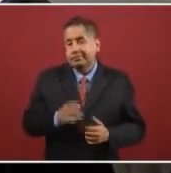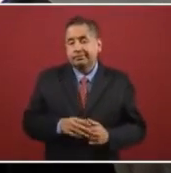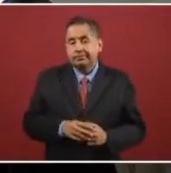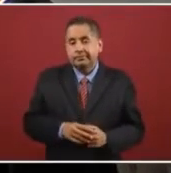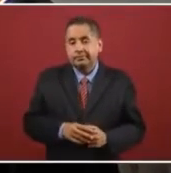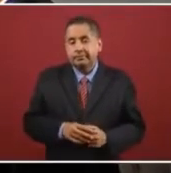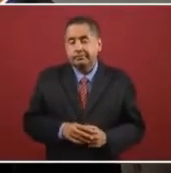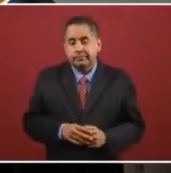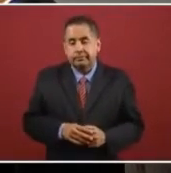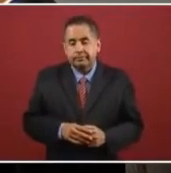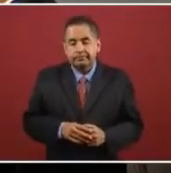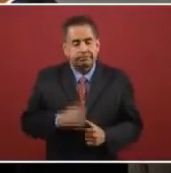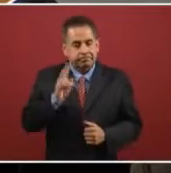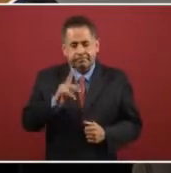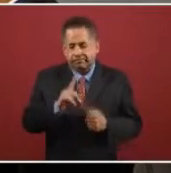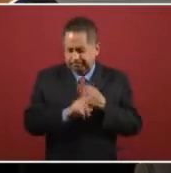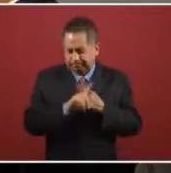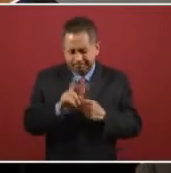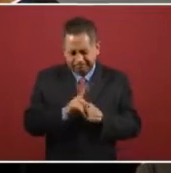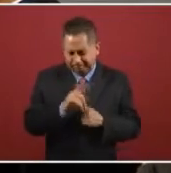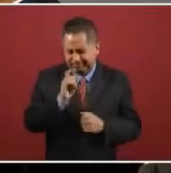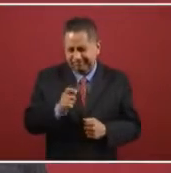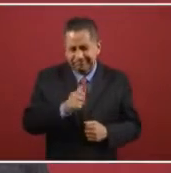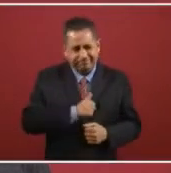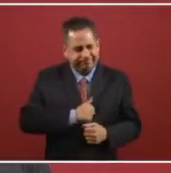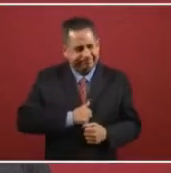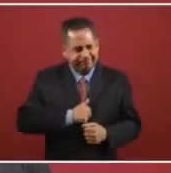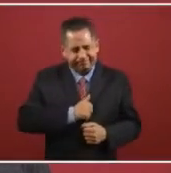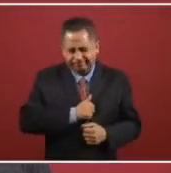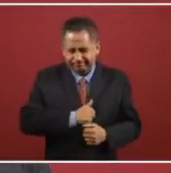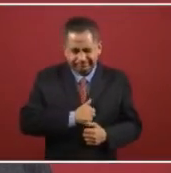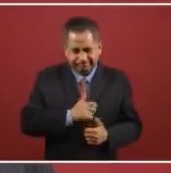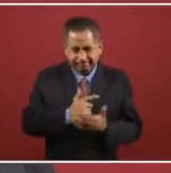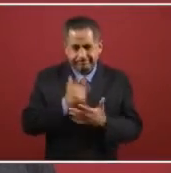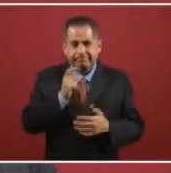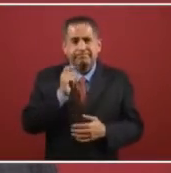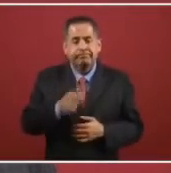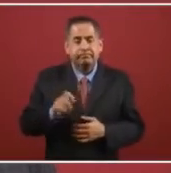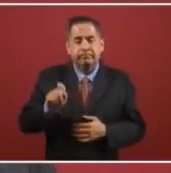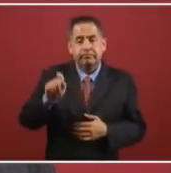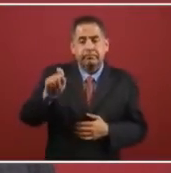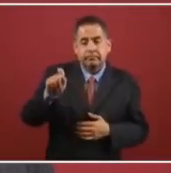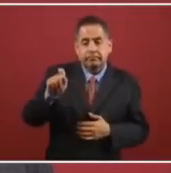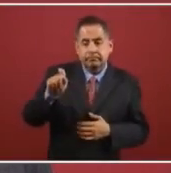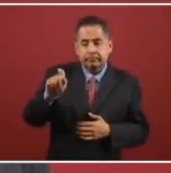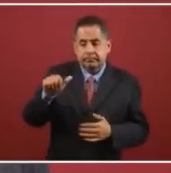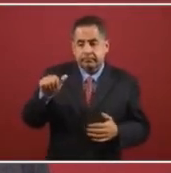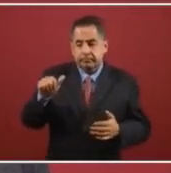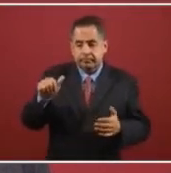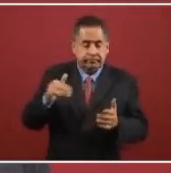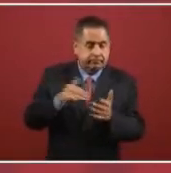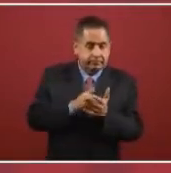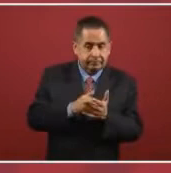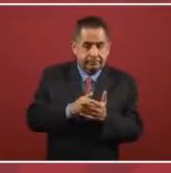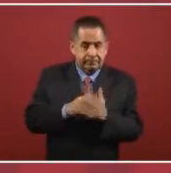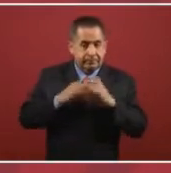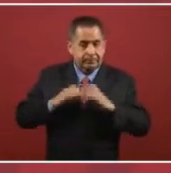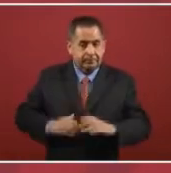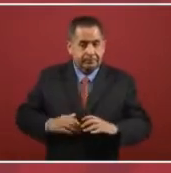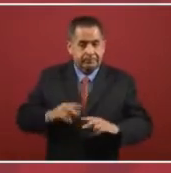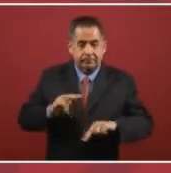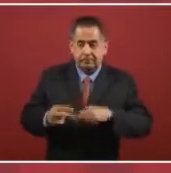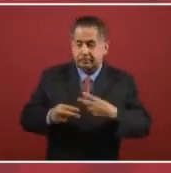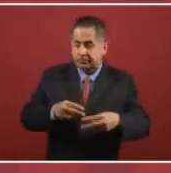with, or the lamentable and grave problem of 26,000